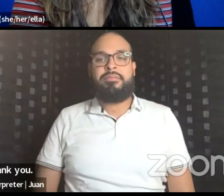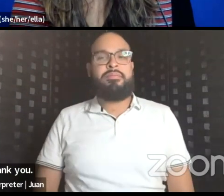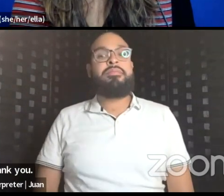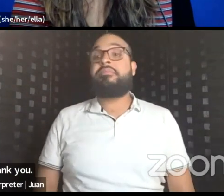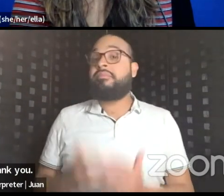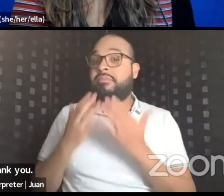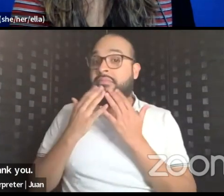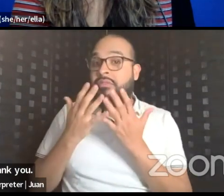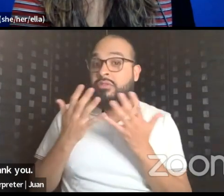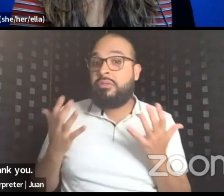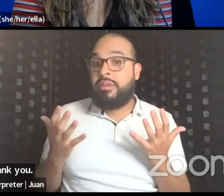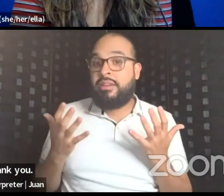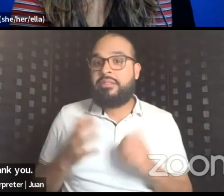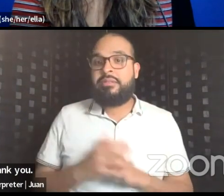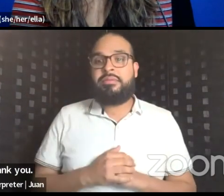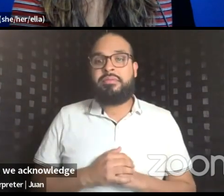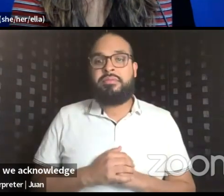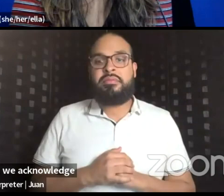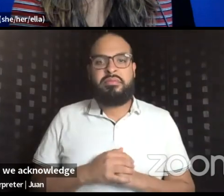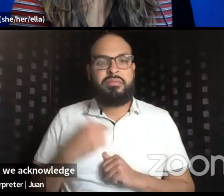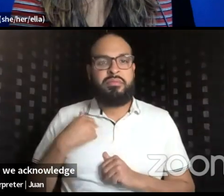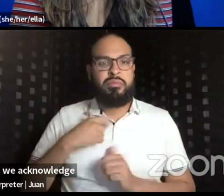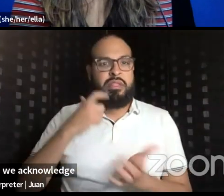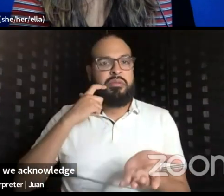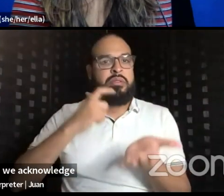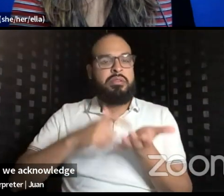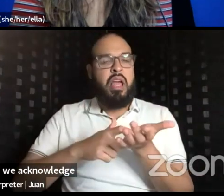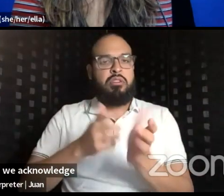you so much, Demonia. We acknowledge and receive